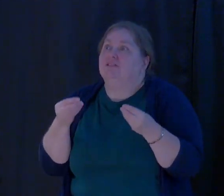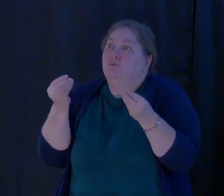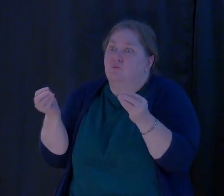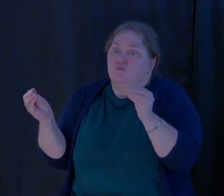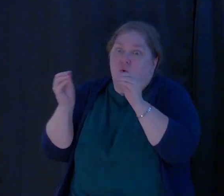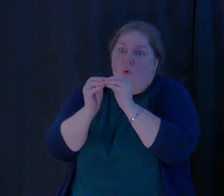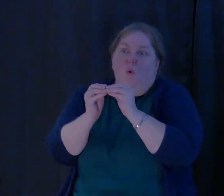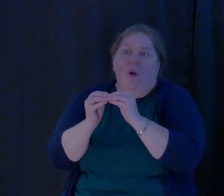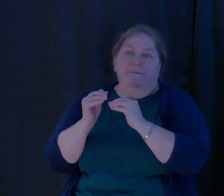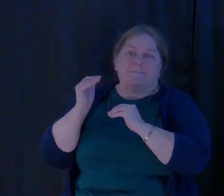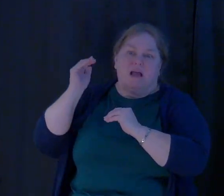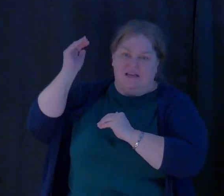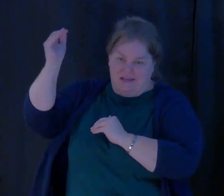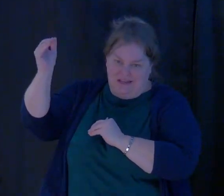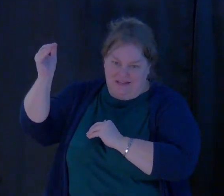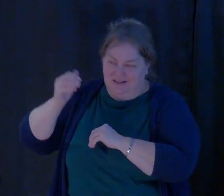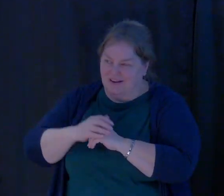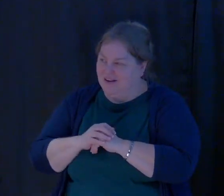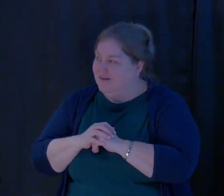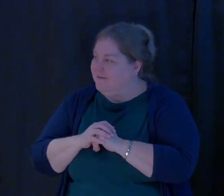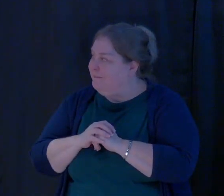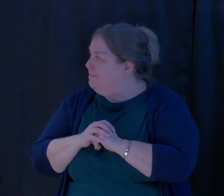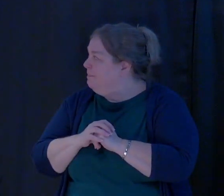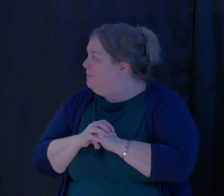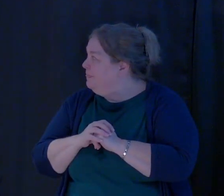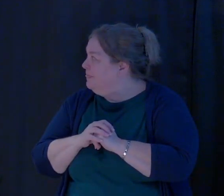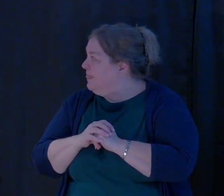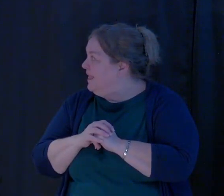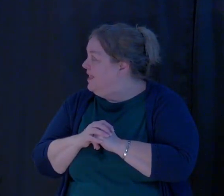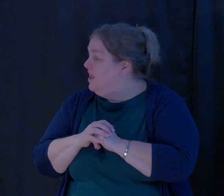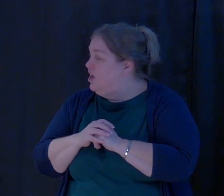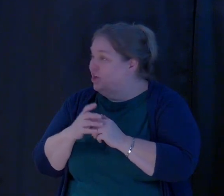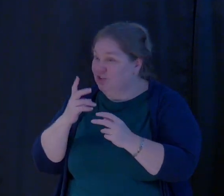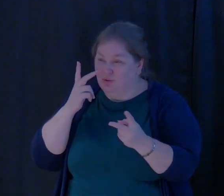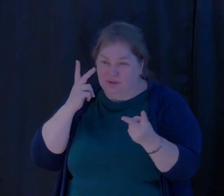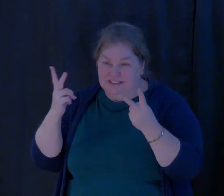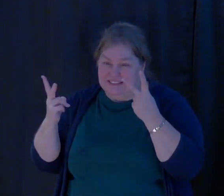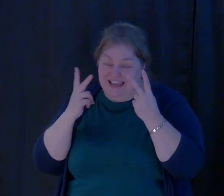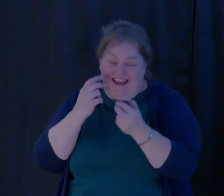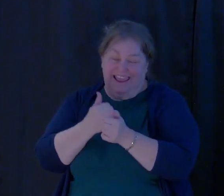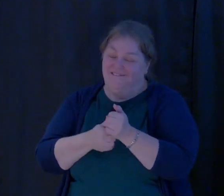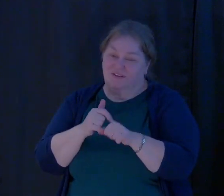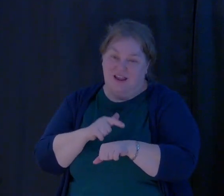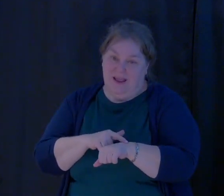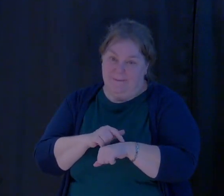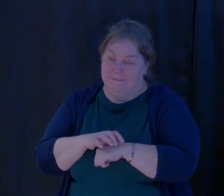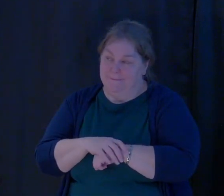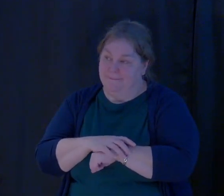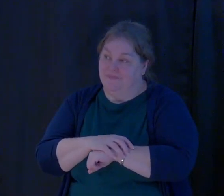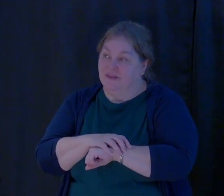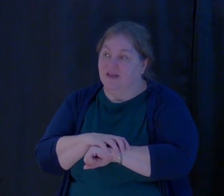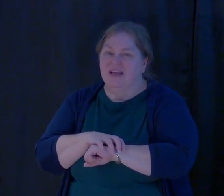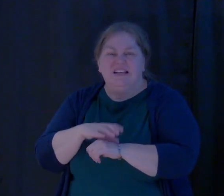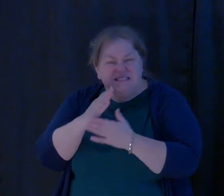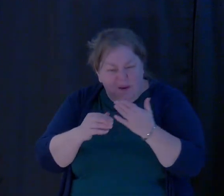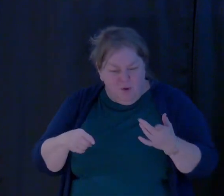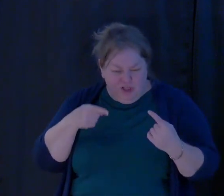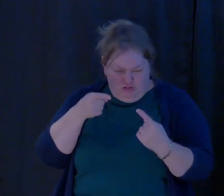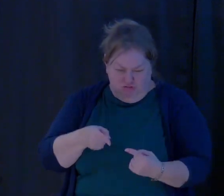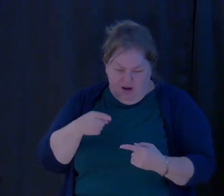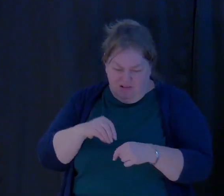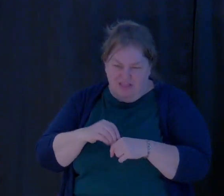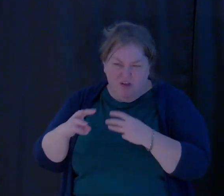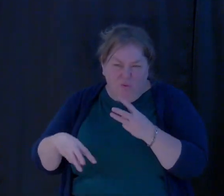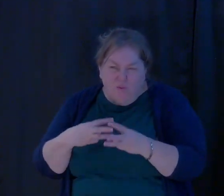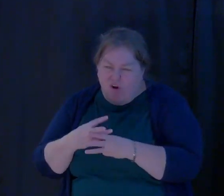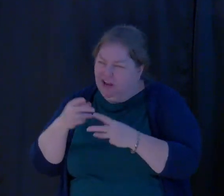what we find almost automatically works. You see it almost every time that someone is struggling in this world and